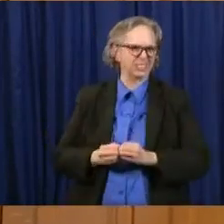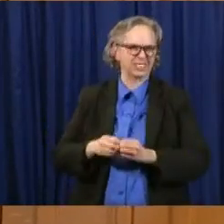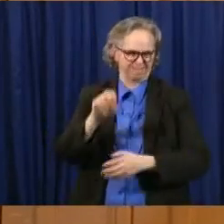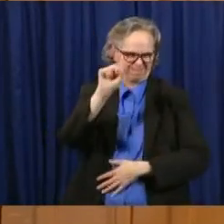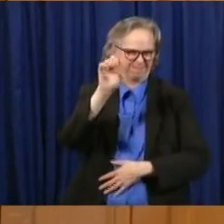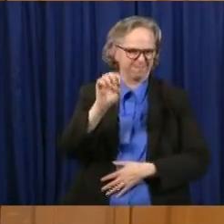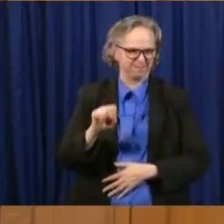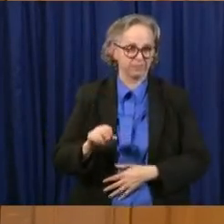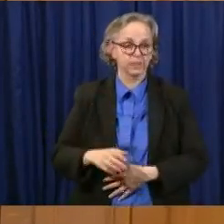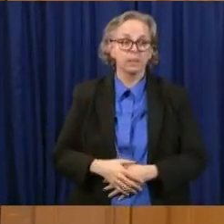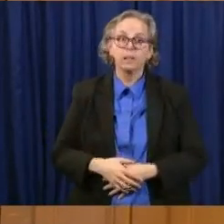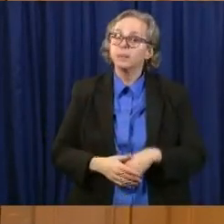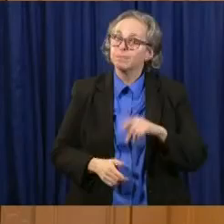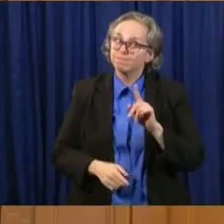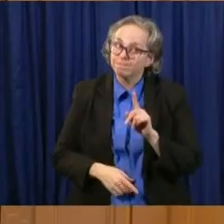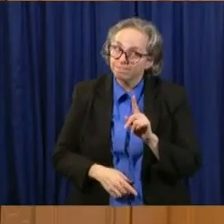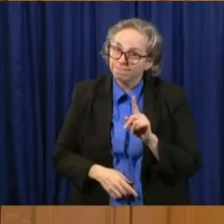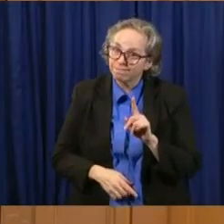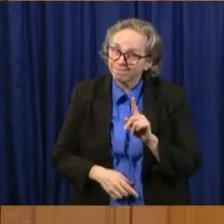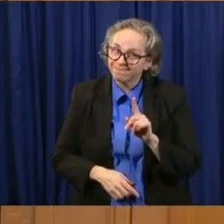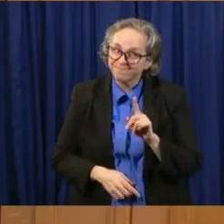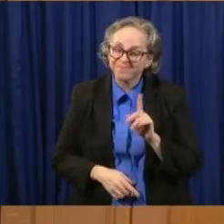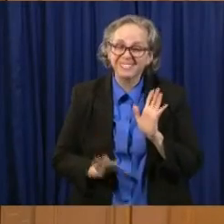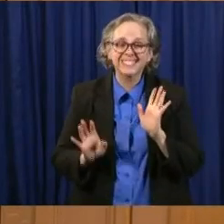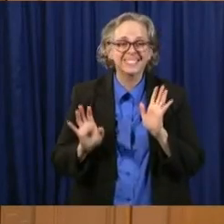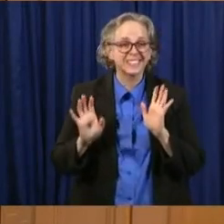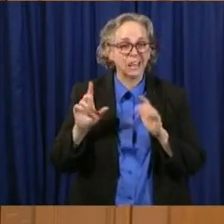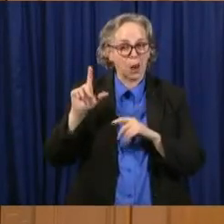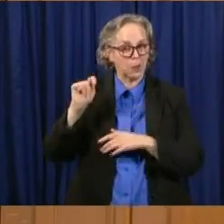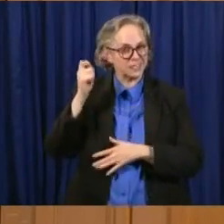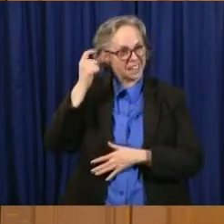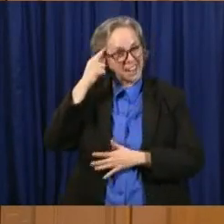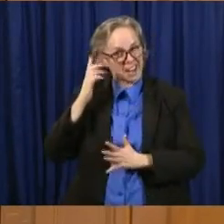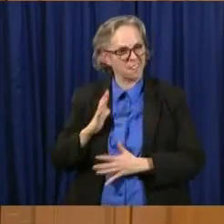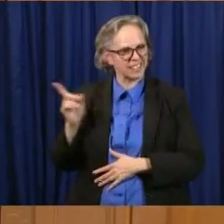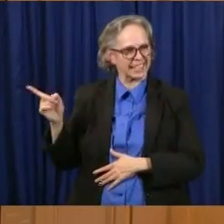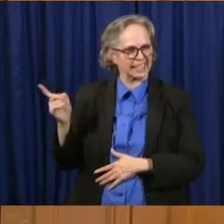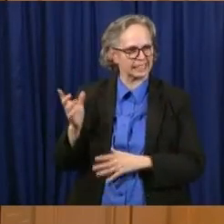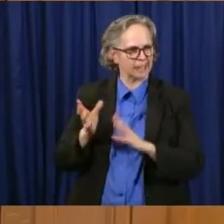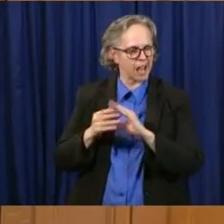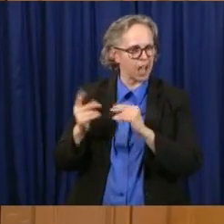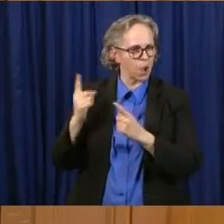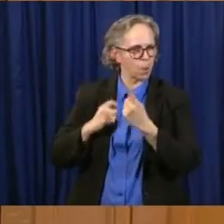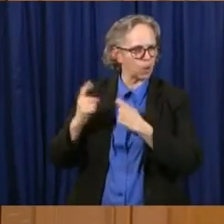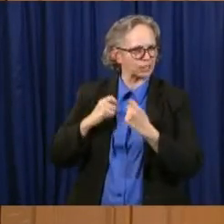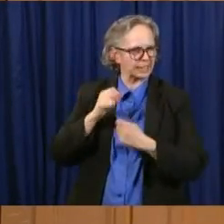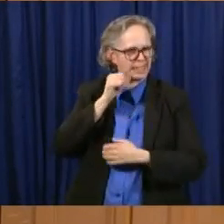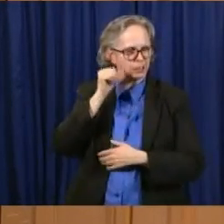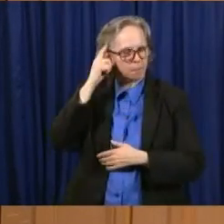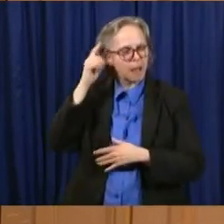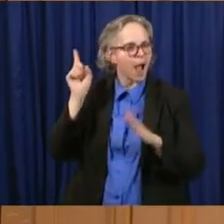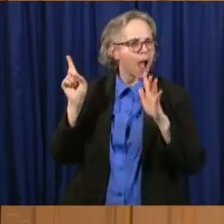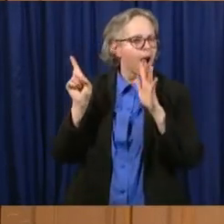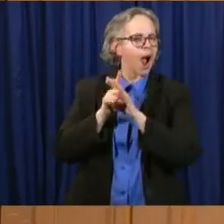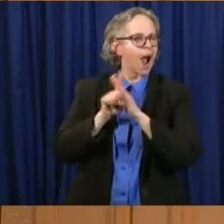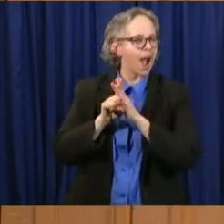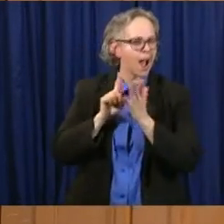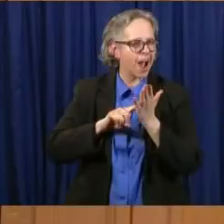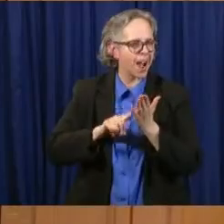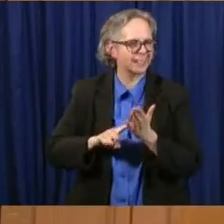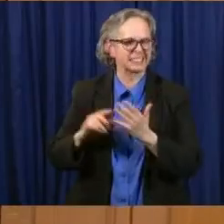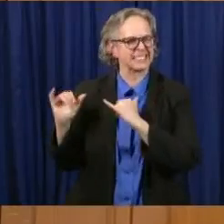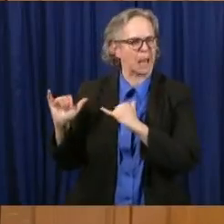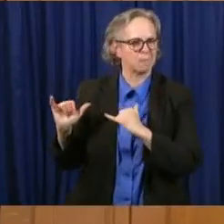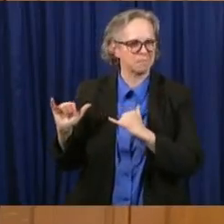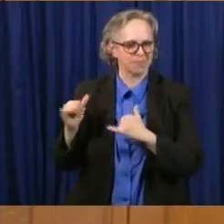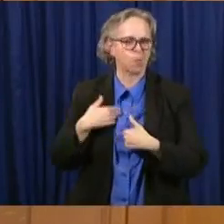answering, just as the Lieutenant Governor was saying, some of the questions that were raised yesterday. So we'll go ahead and start. Um,